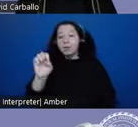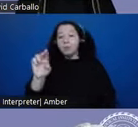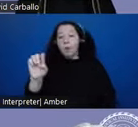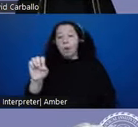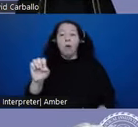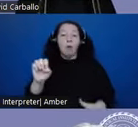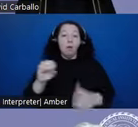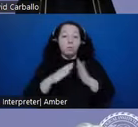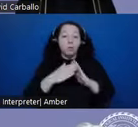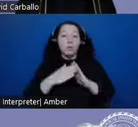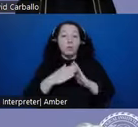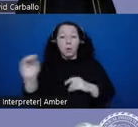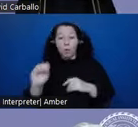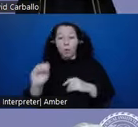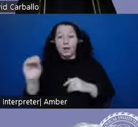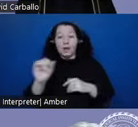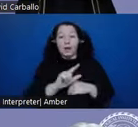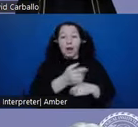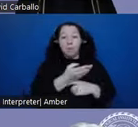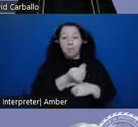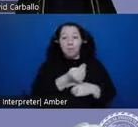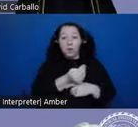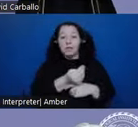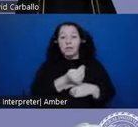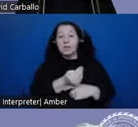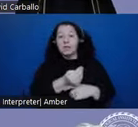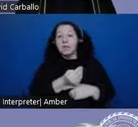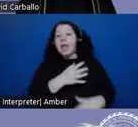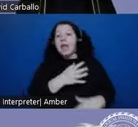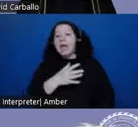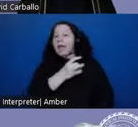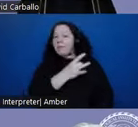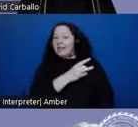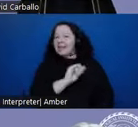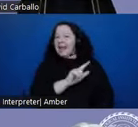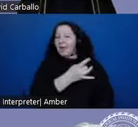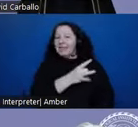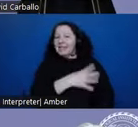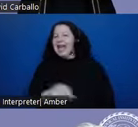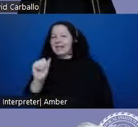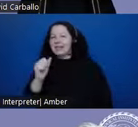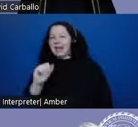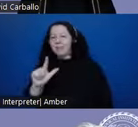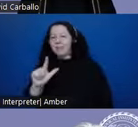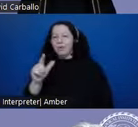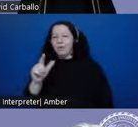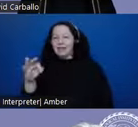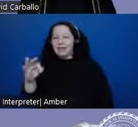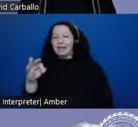April 18th and April 19th for AIA archaeology hour, and then on April